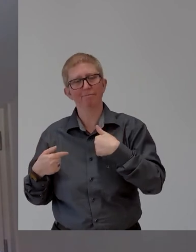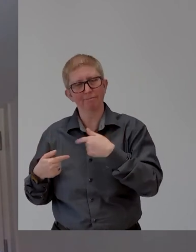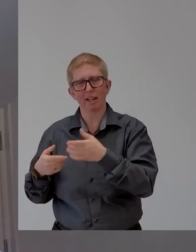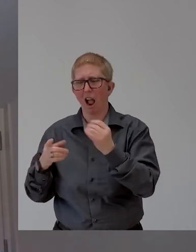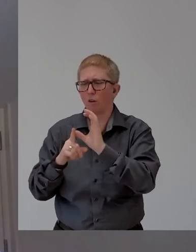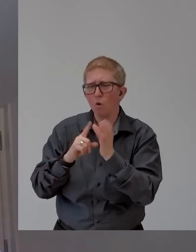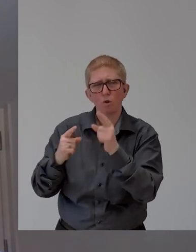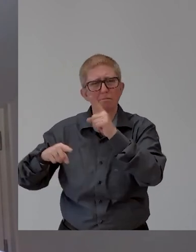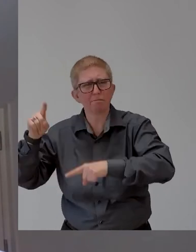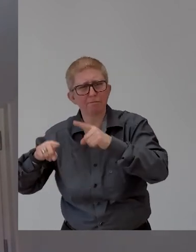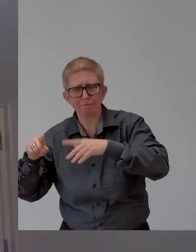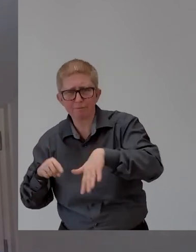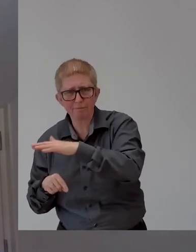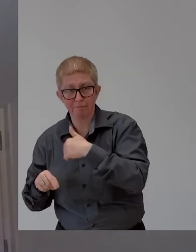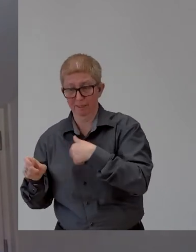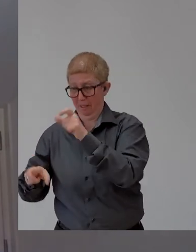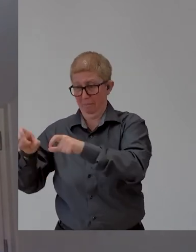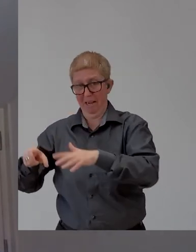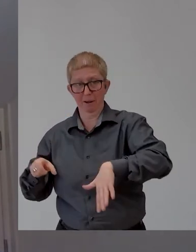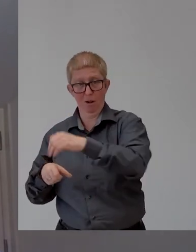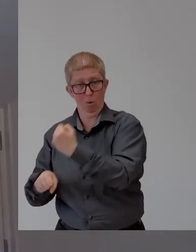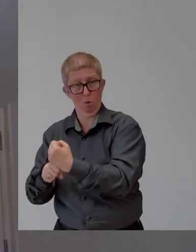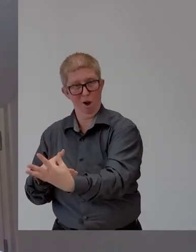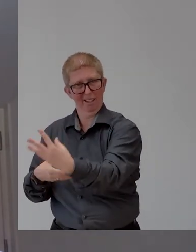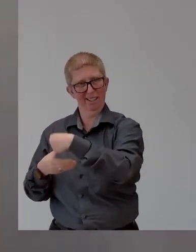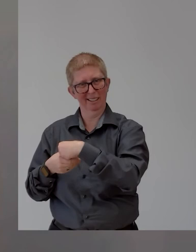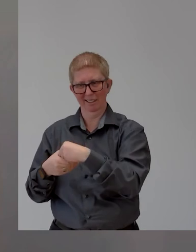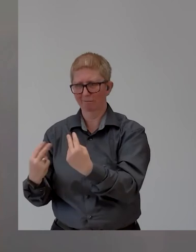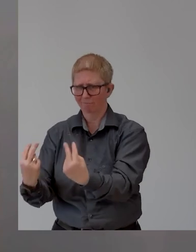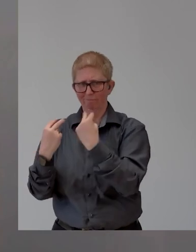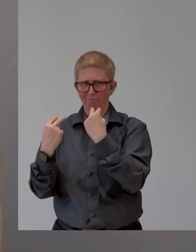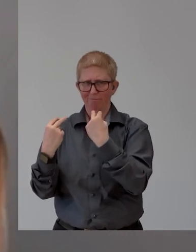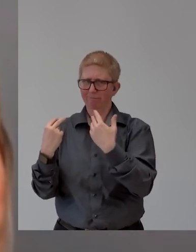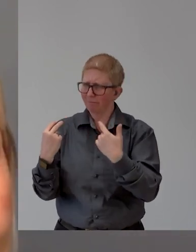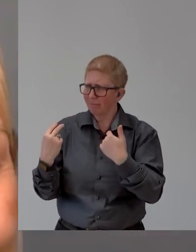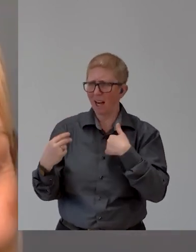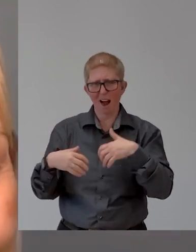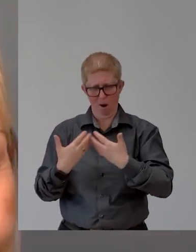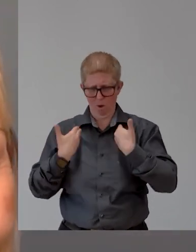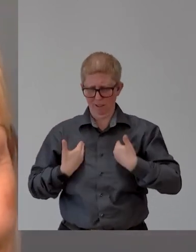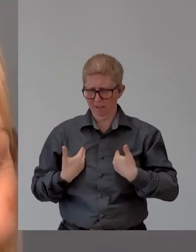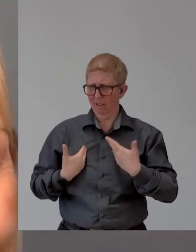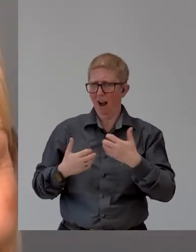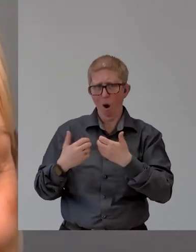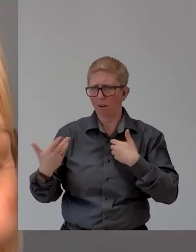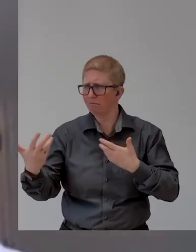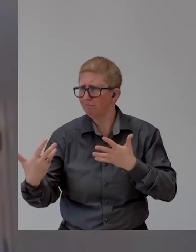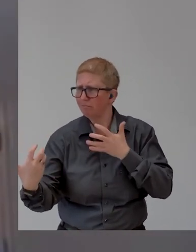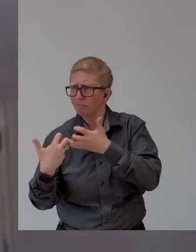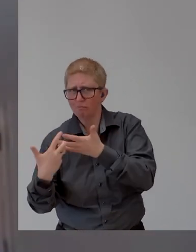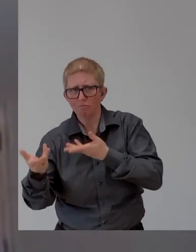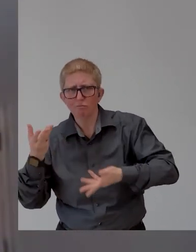all of the employees would have been watching this. So I think that even contributes more to our, you know, amazing culture.